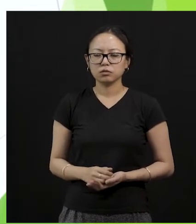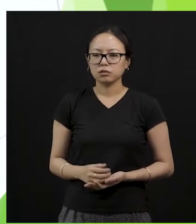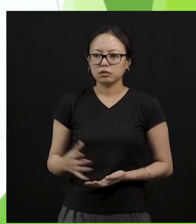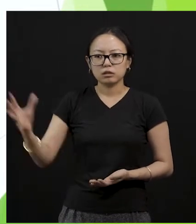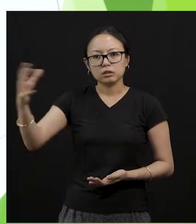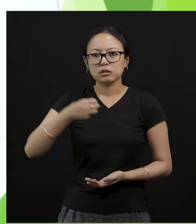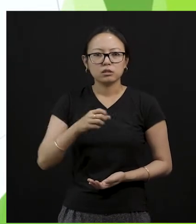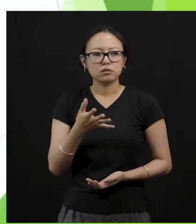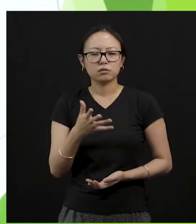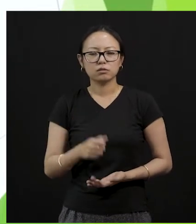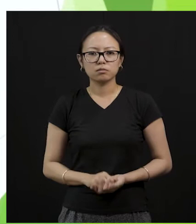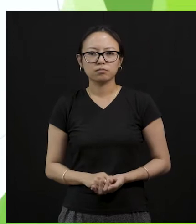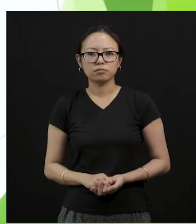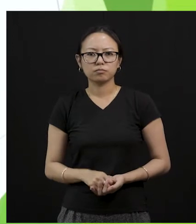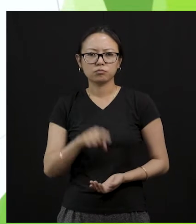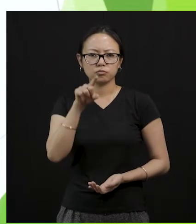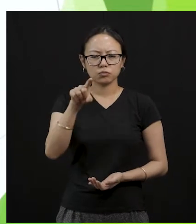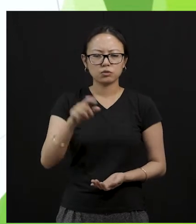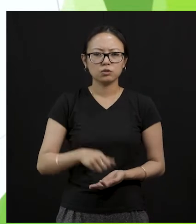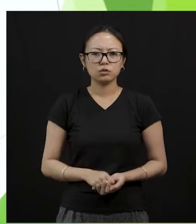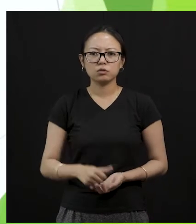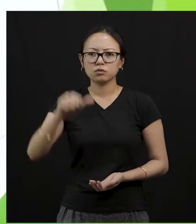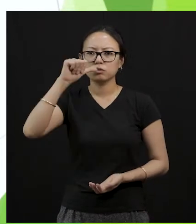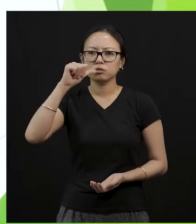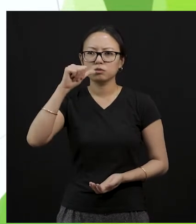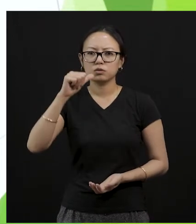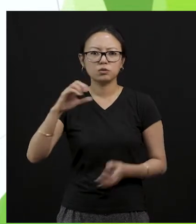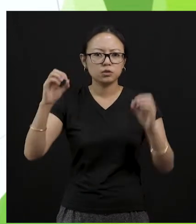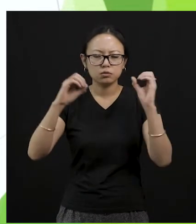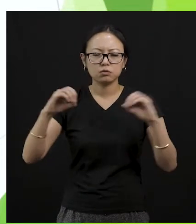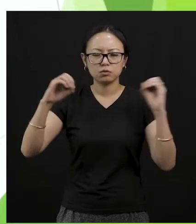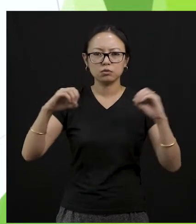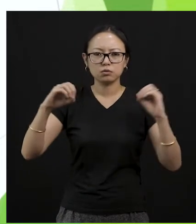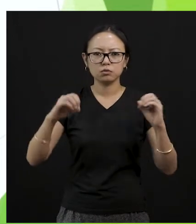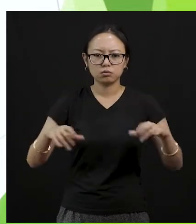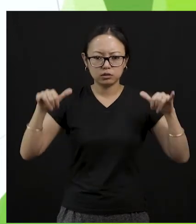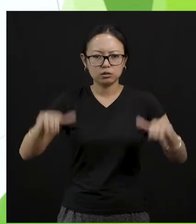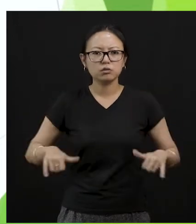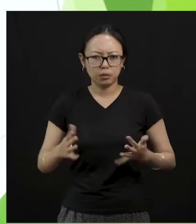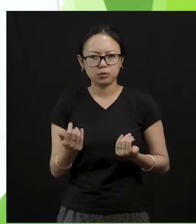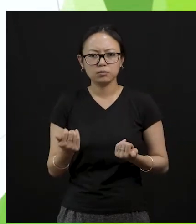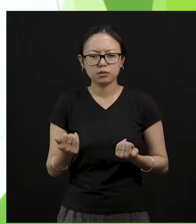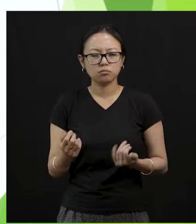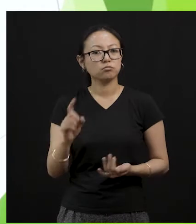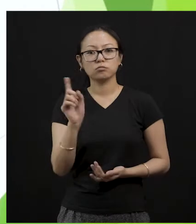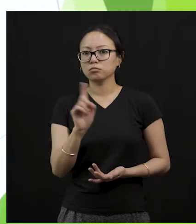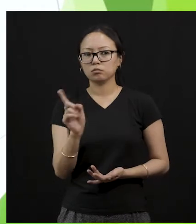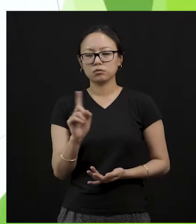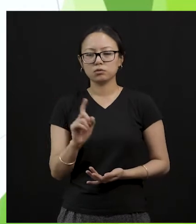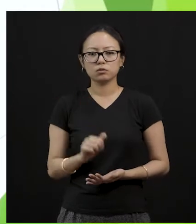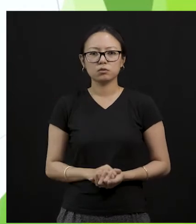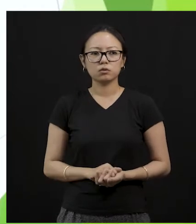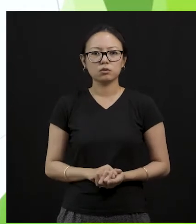are you are gonna stay without water? Do you think you will be able to stay without drinking water? I don't think so. So these are